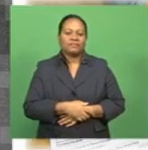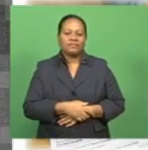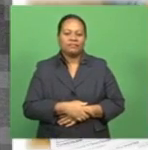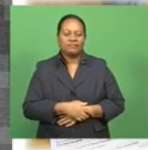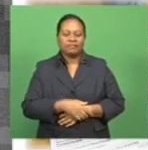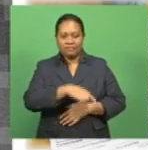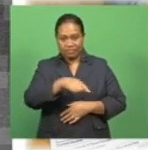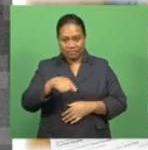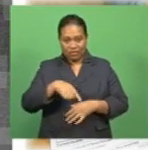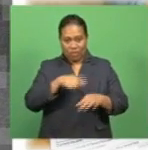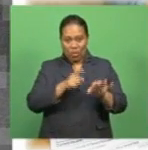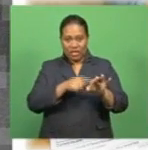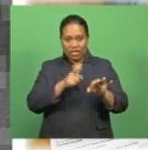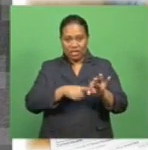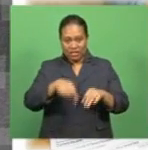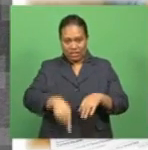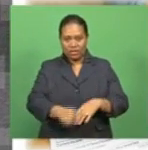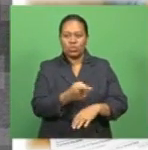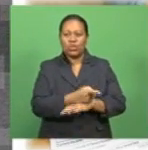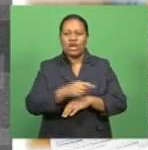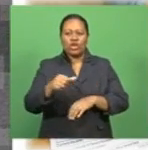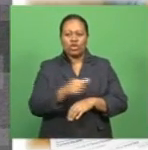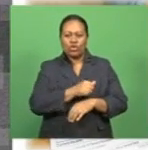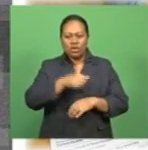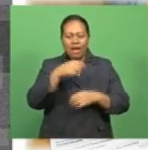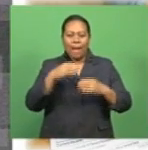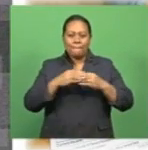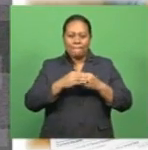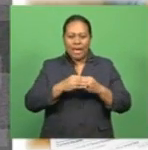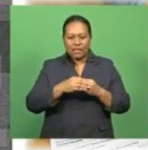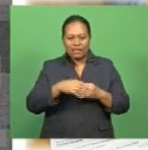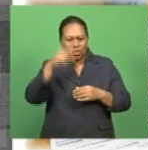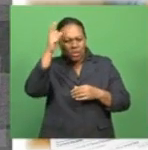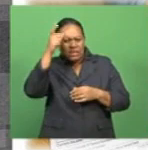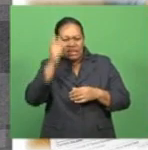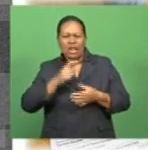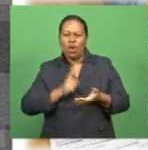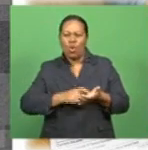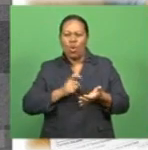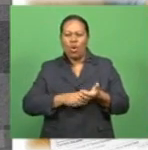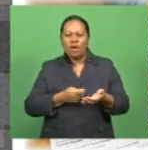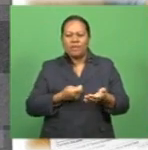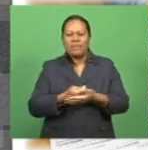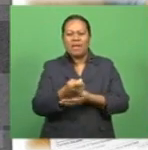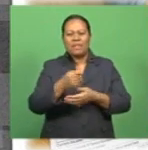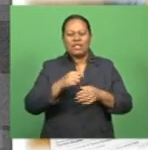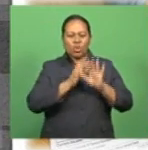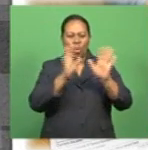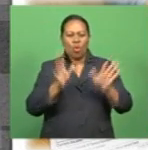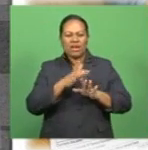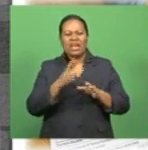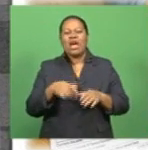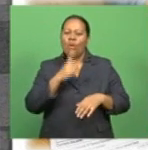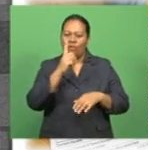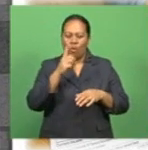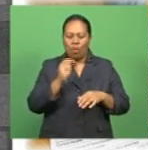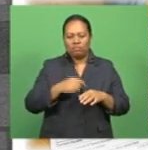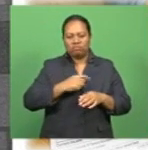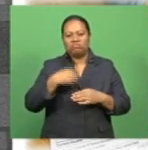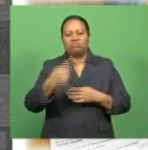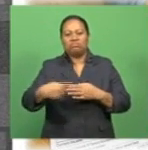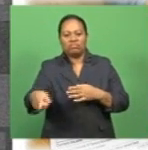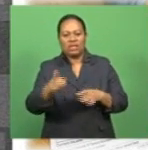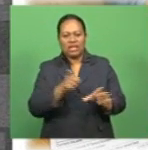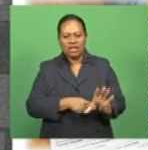This week we're asking, Should banks consider a loan repayment holiday for at least a year? Visit our